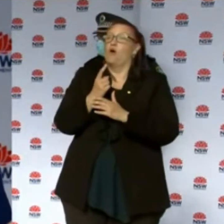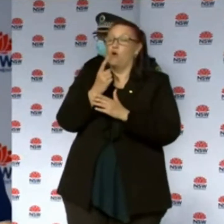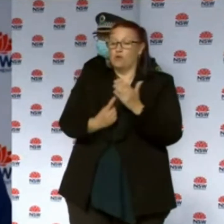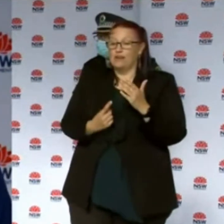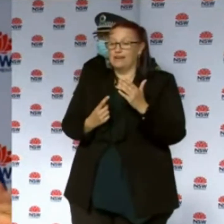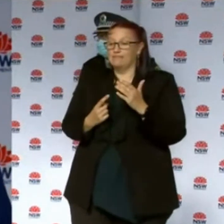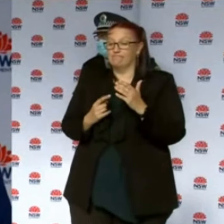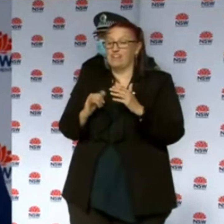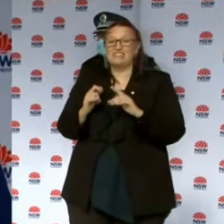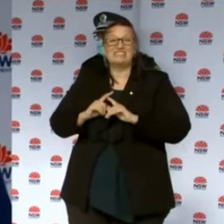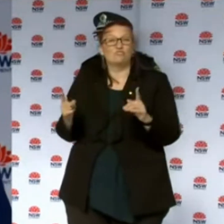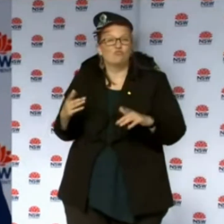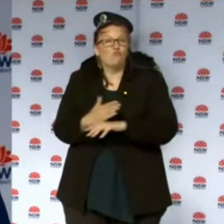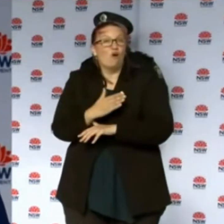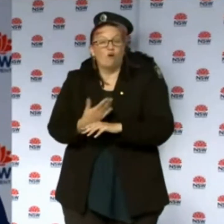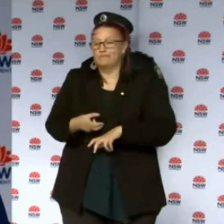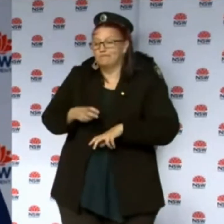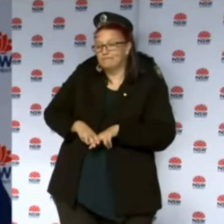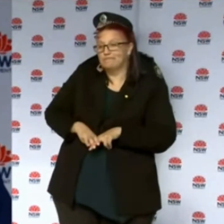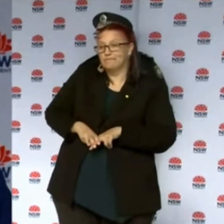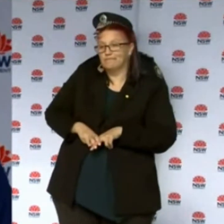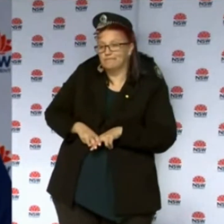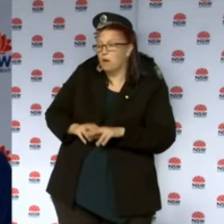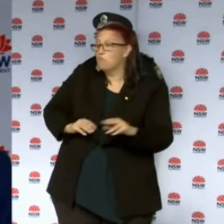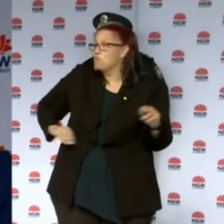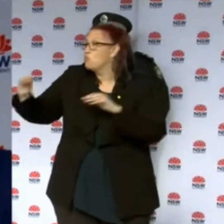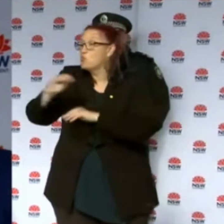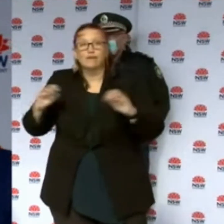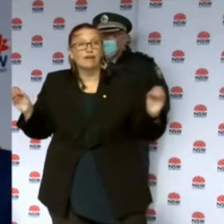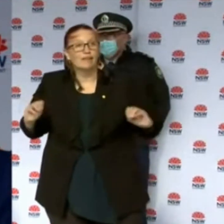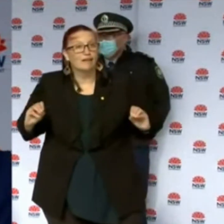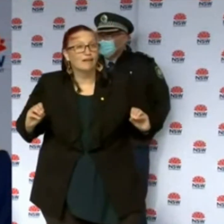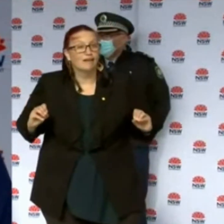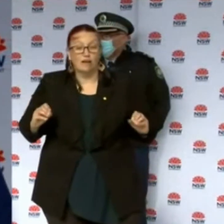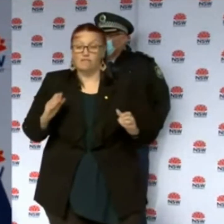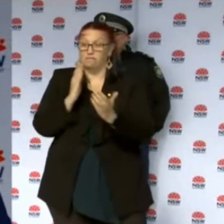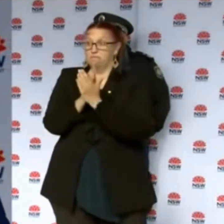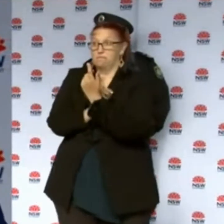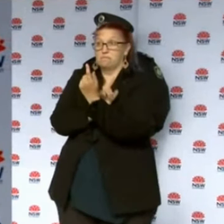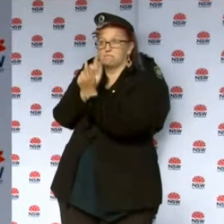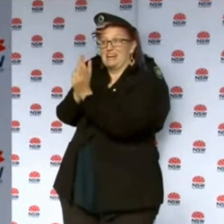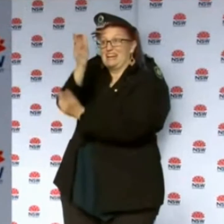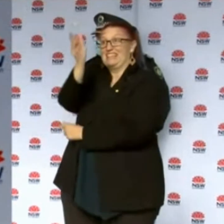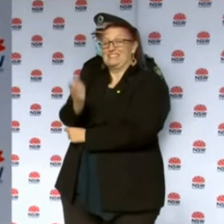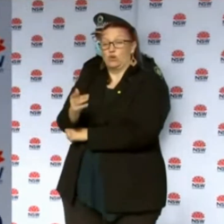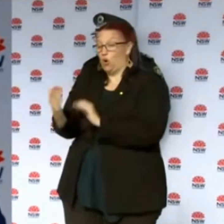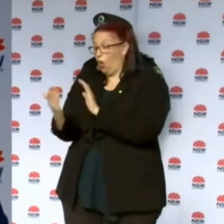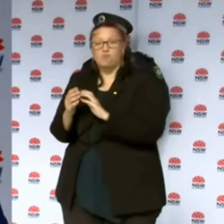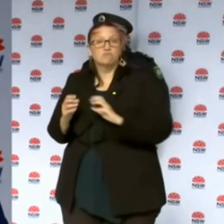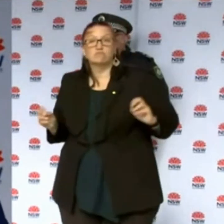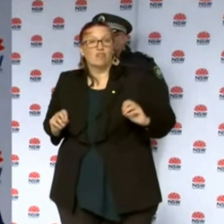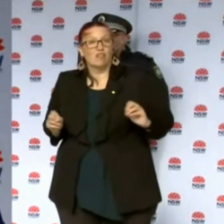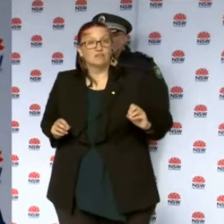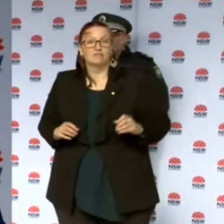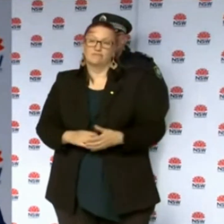event had different roles at all. And some did have no physical contact or proximity contact